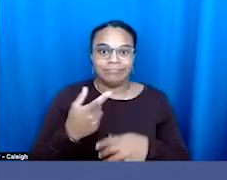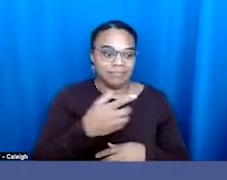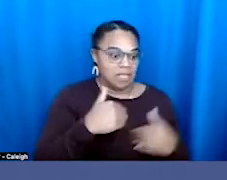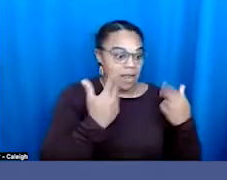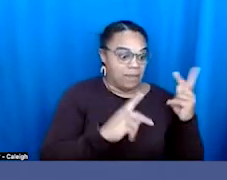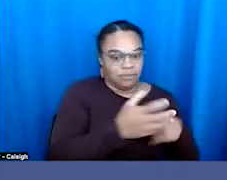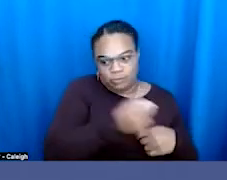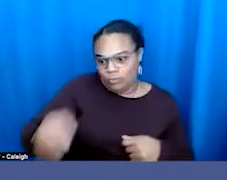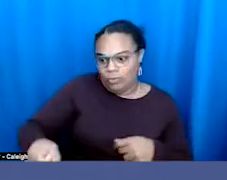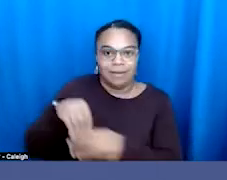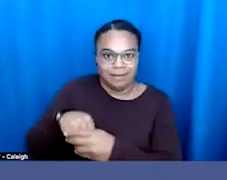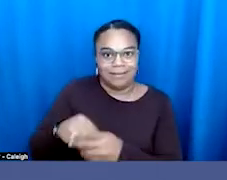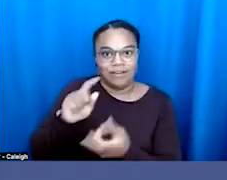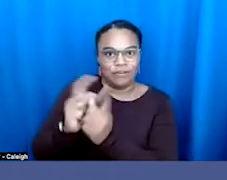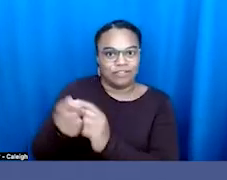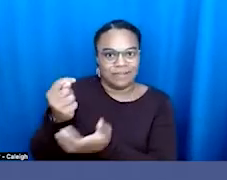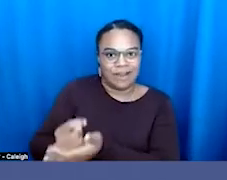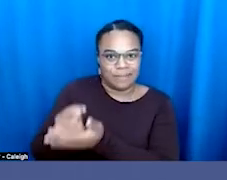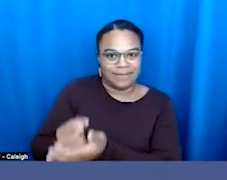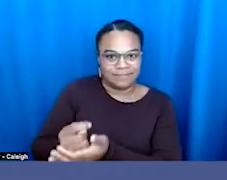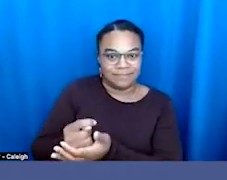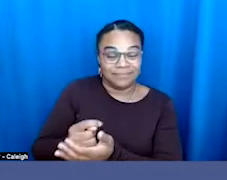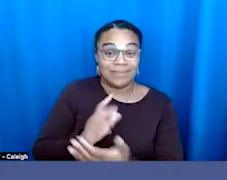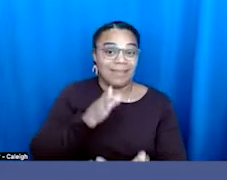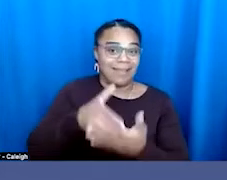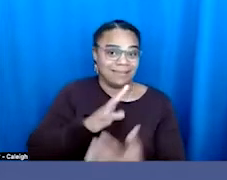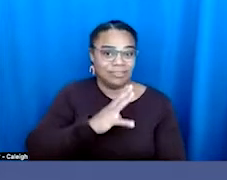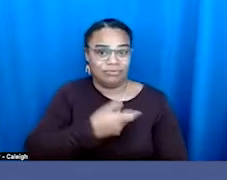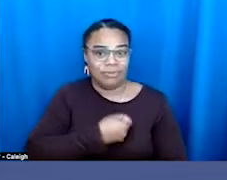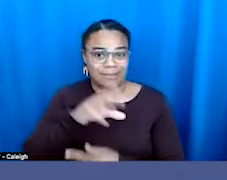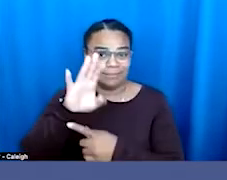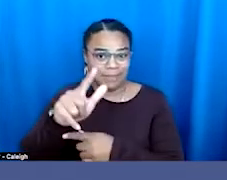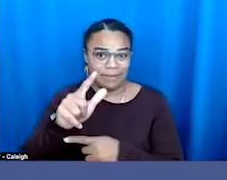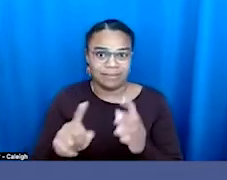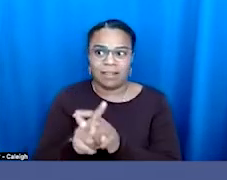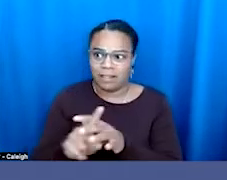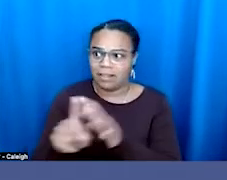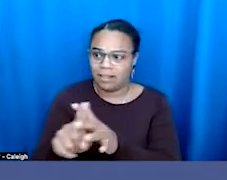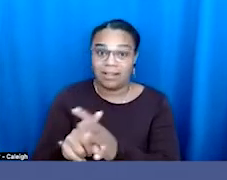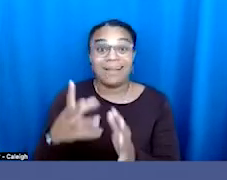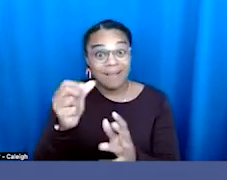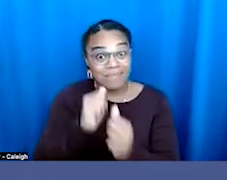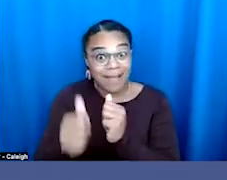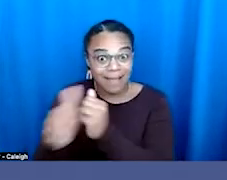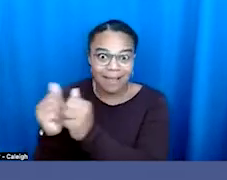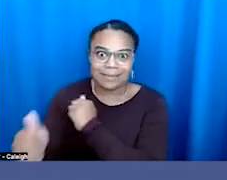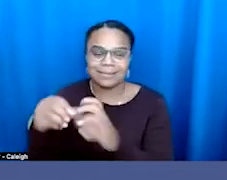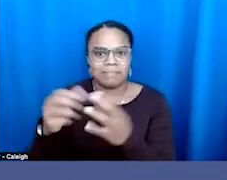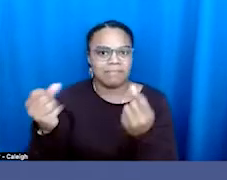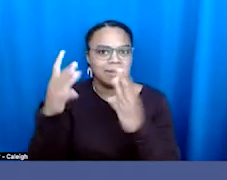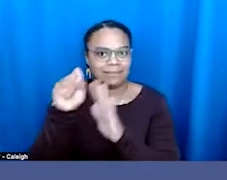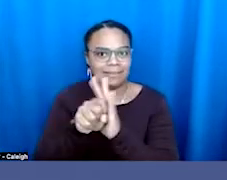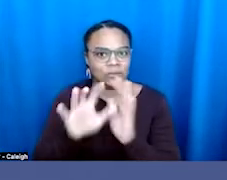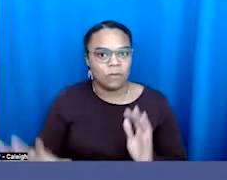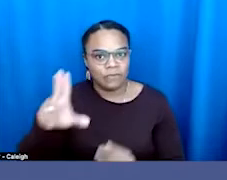Anti-trans bills are being introduced by the hundreds and are passing in states across the country. There is